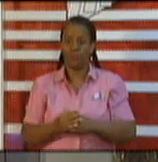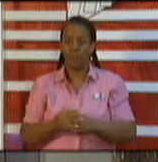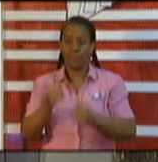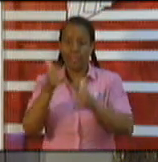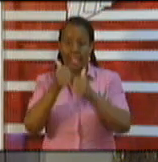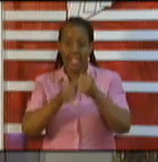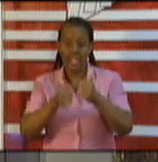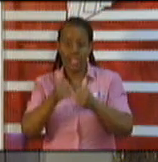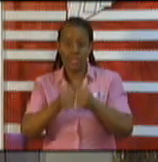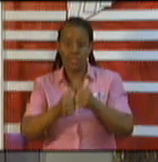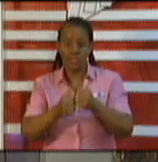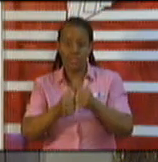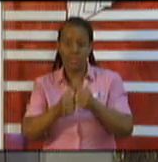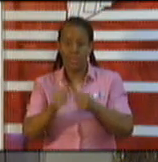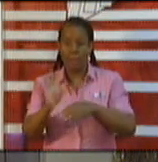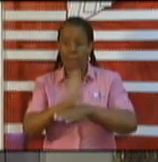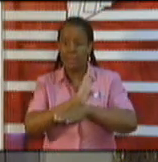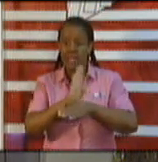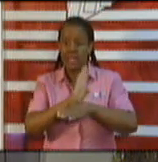magnificently.